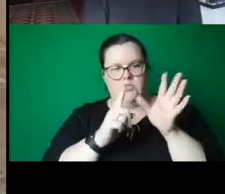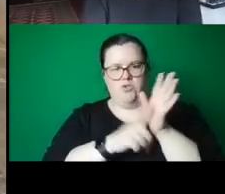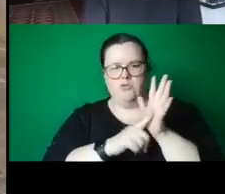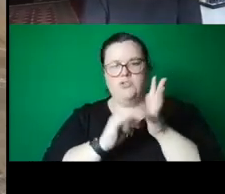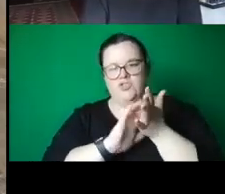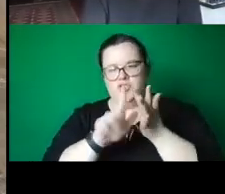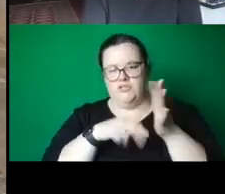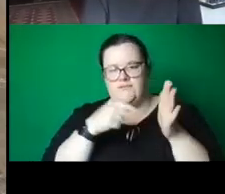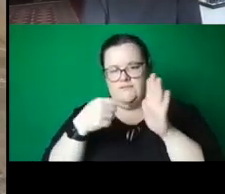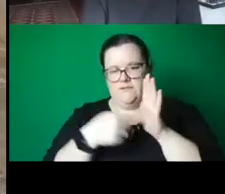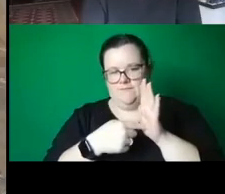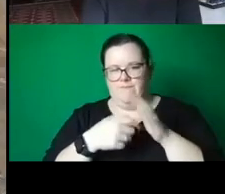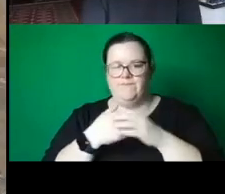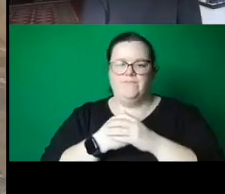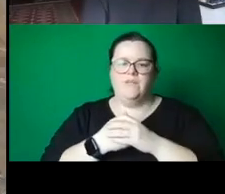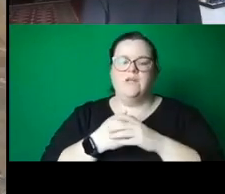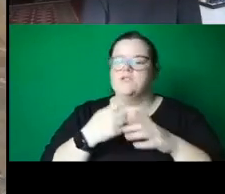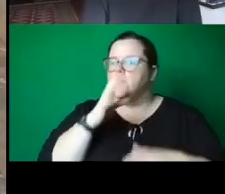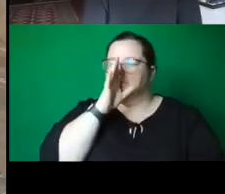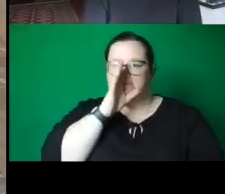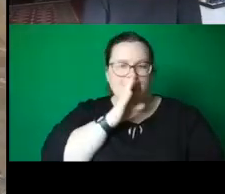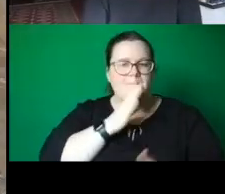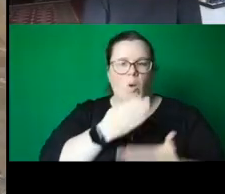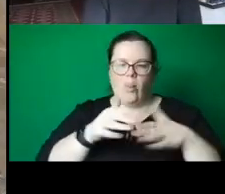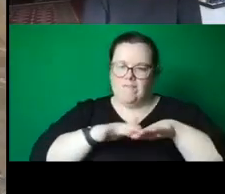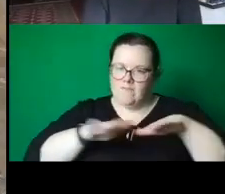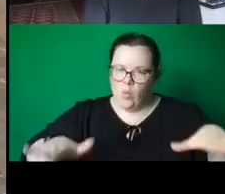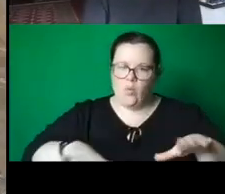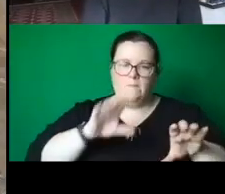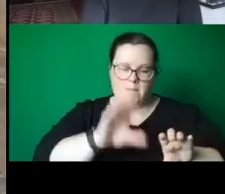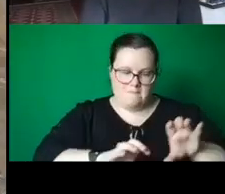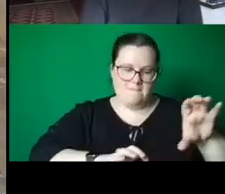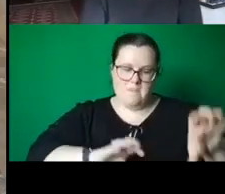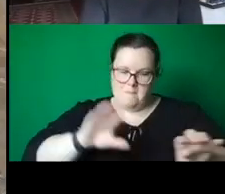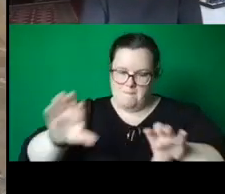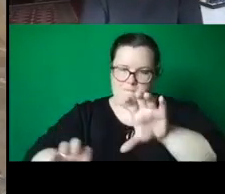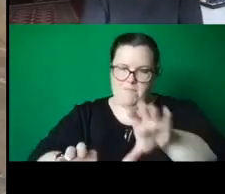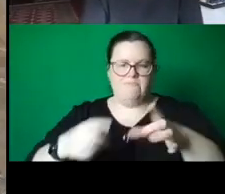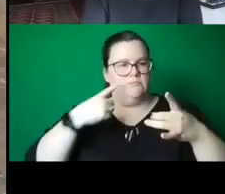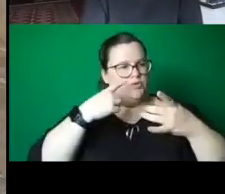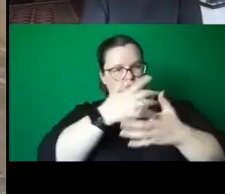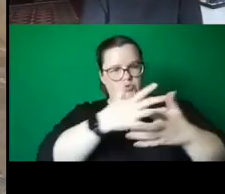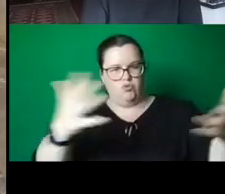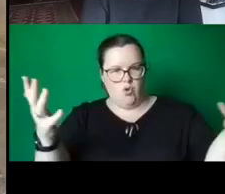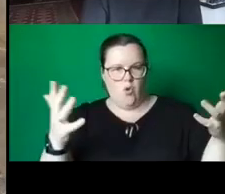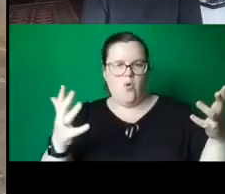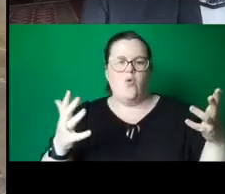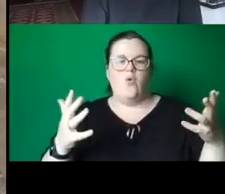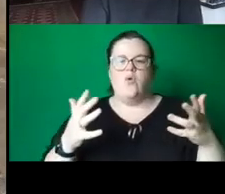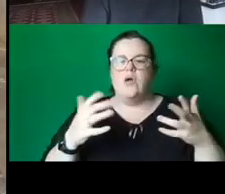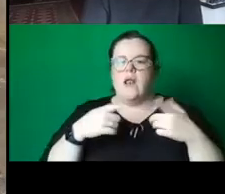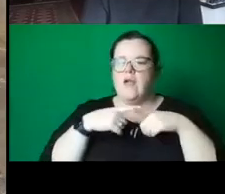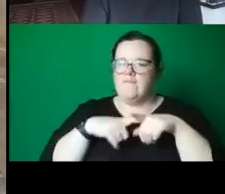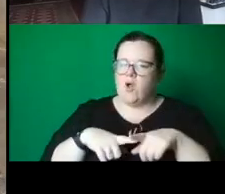displayed simply on the floor, a painting department floor and relaying on the significance of the geographical movement